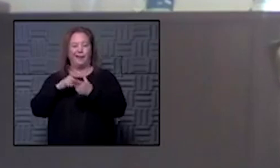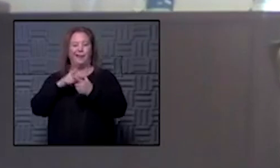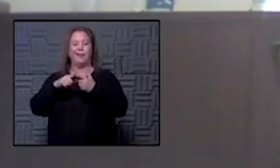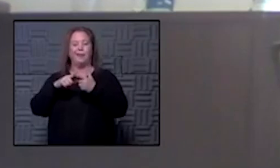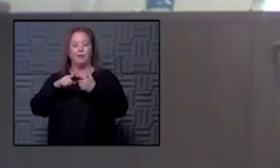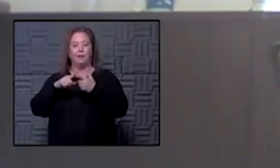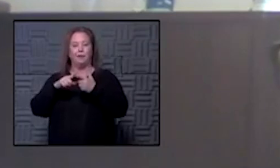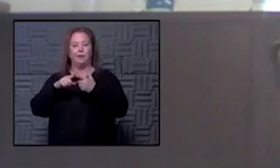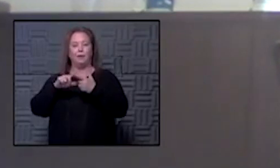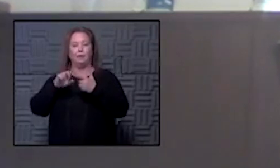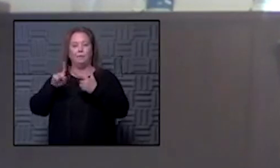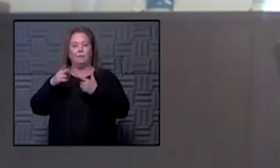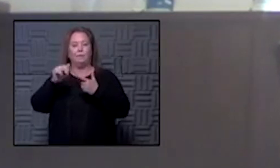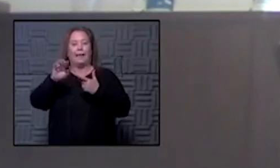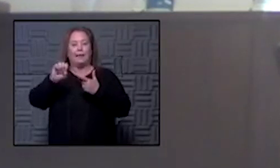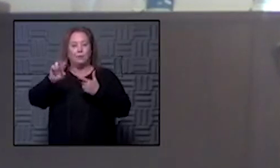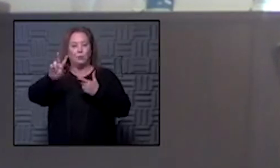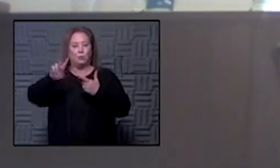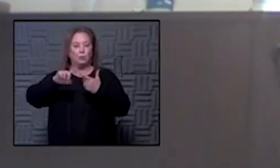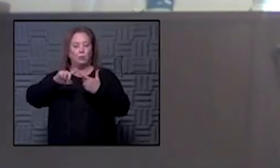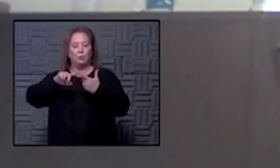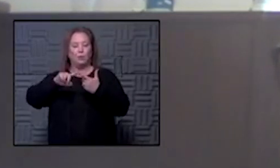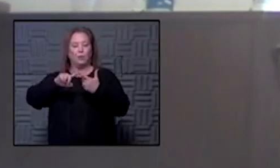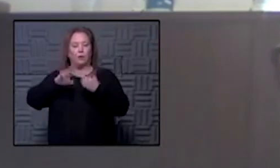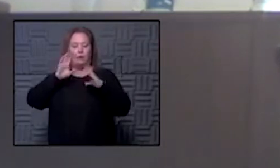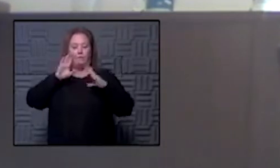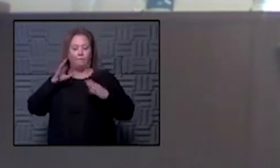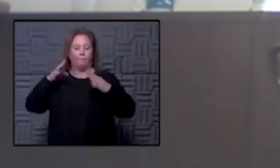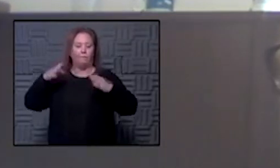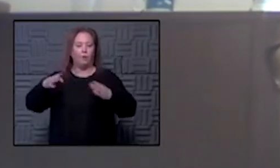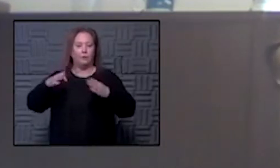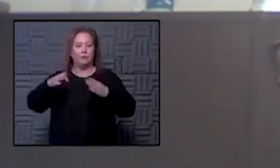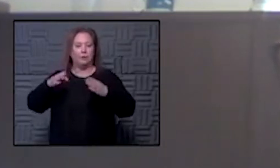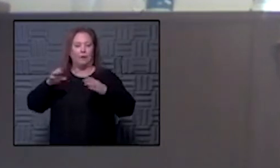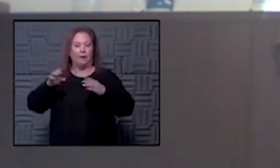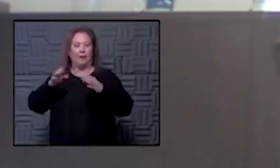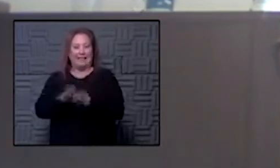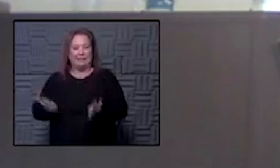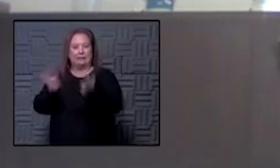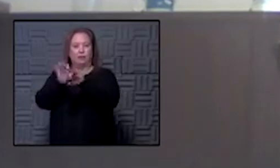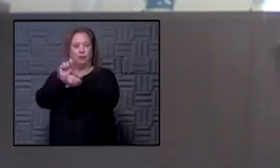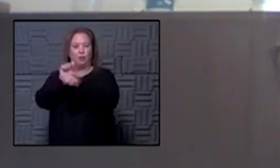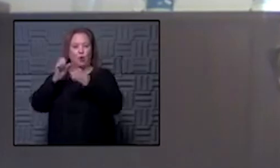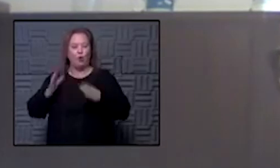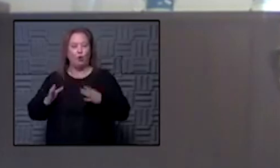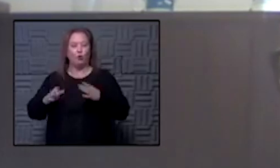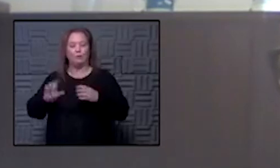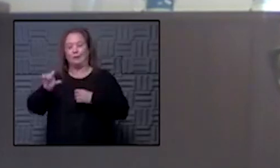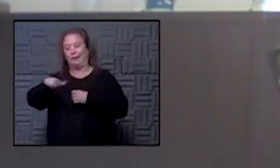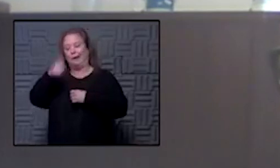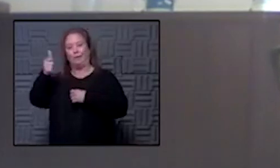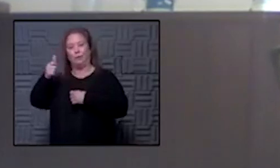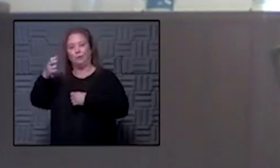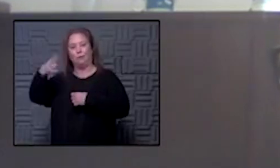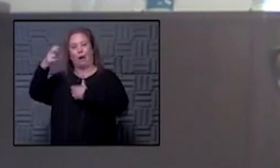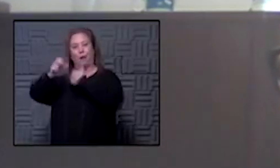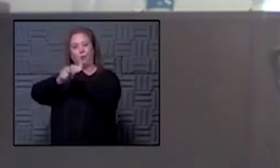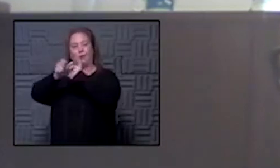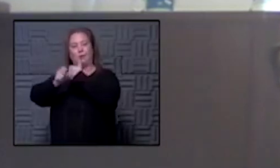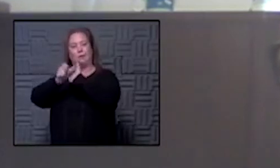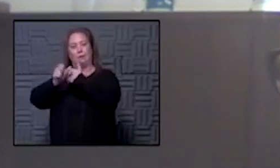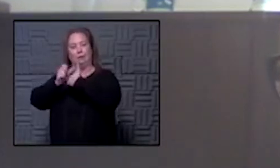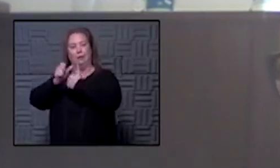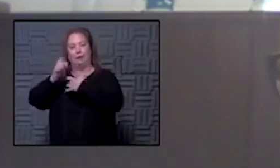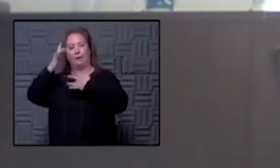into phase two is is really focused with essential workers and uh and others that are at high risk of